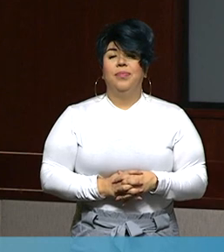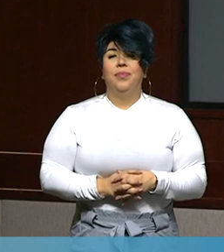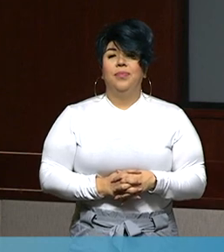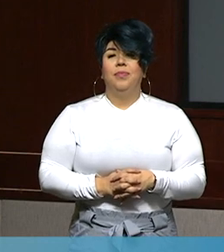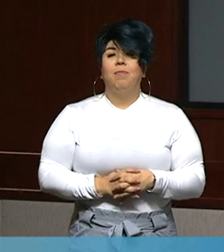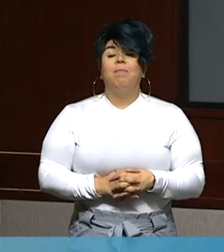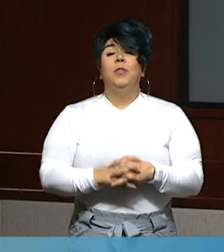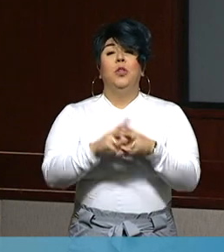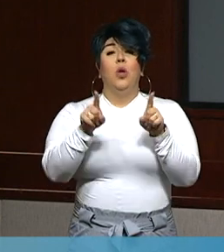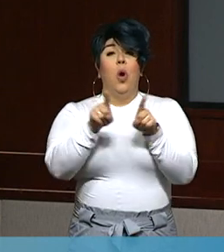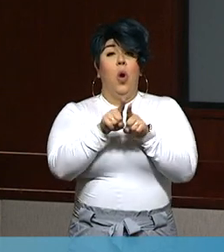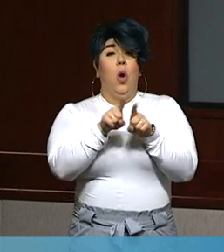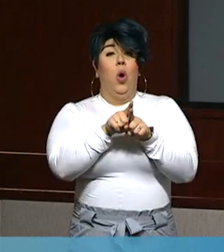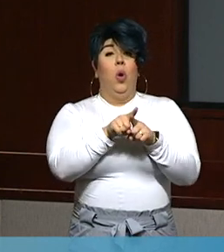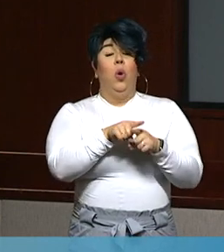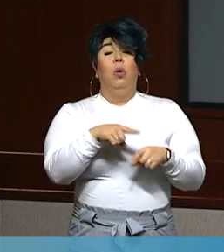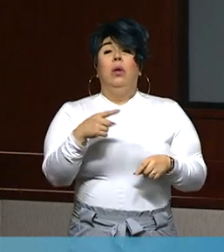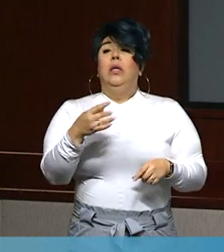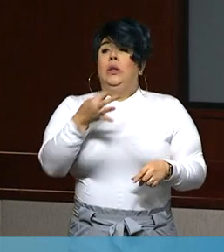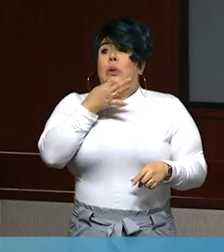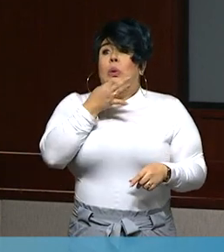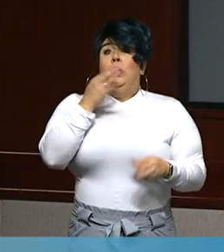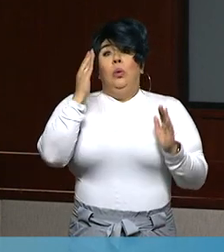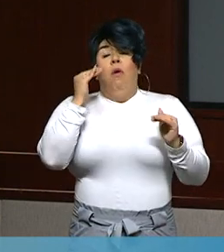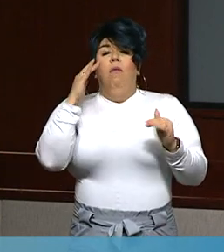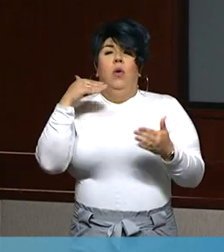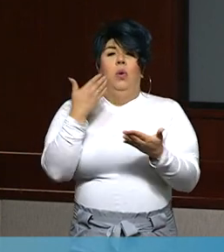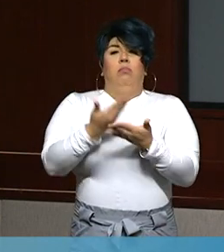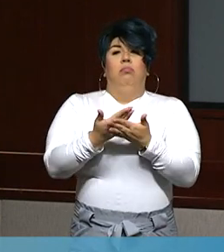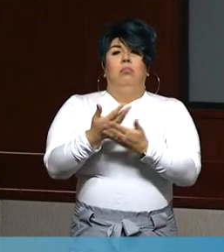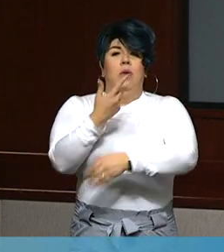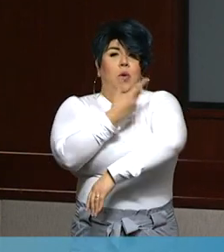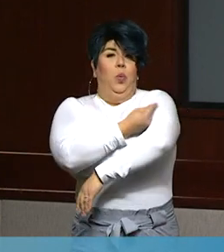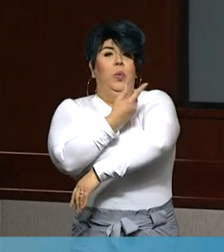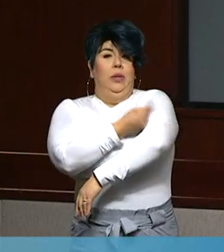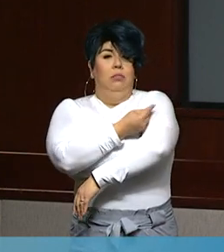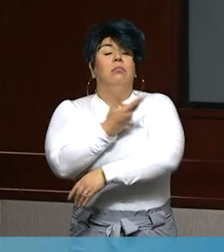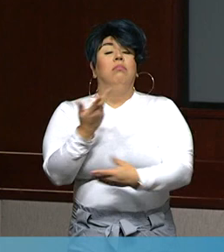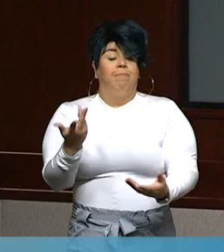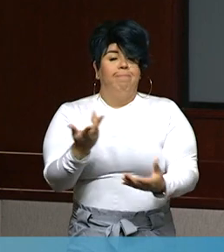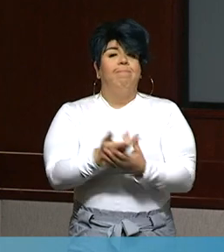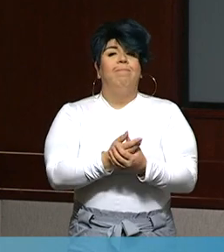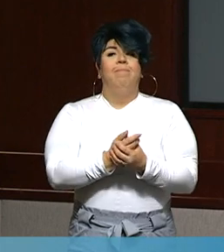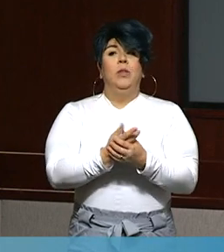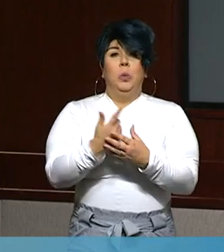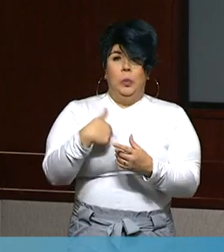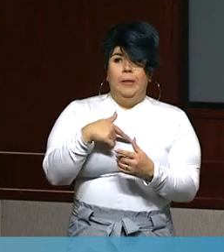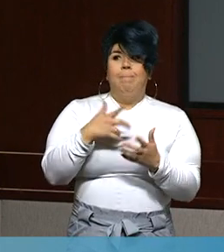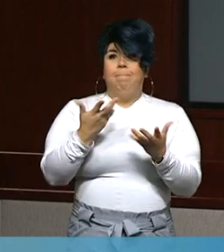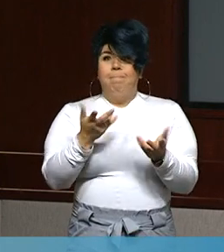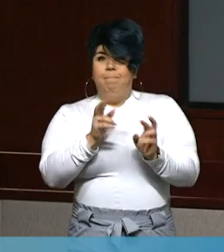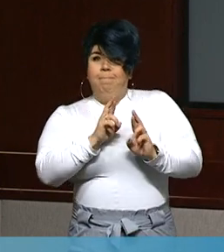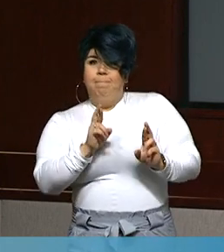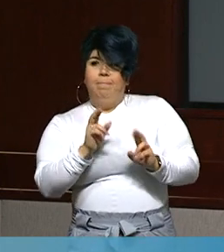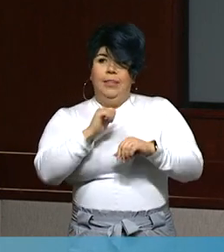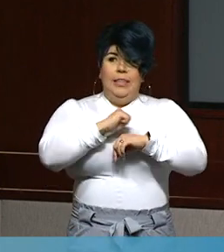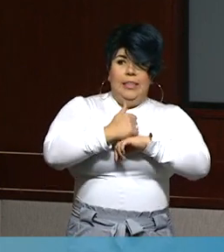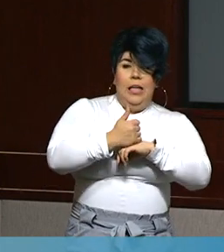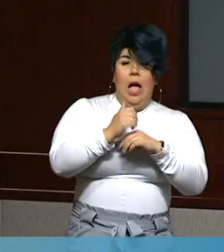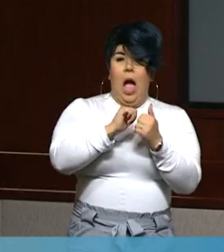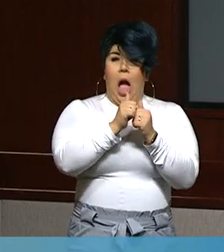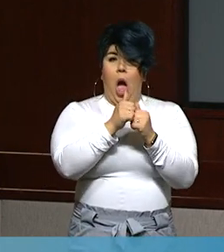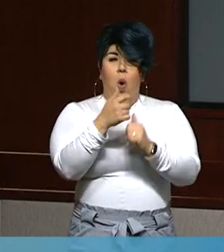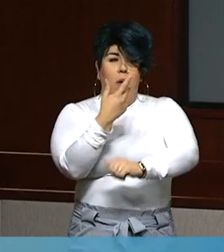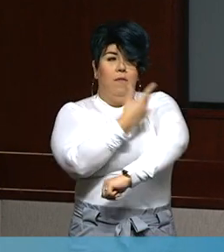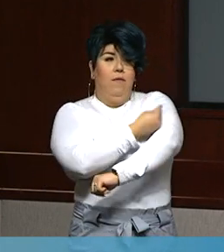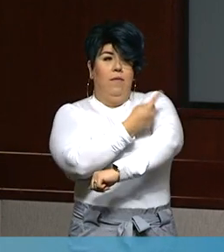as Brynn mentioned, preparing to receive the vaccine. Plans are being laid for us to be able to vaccinate the